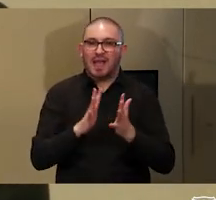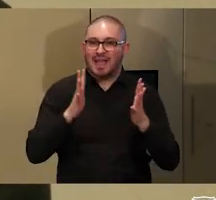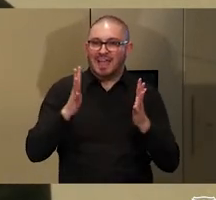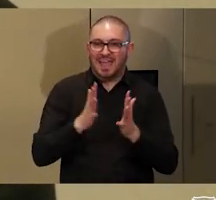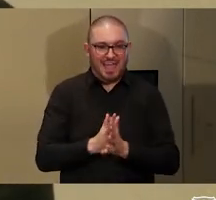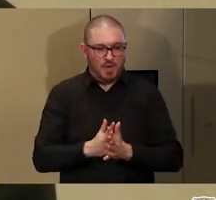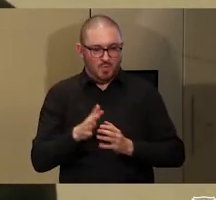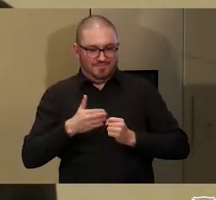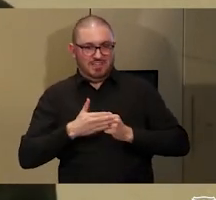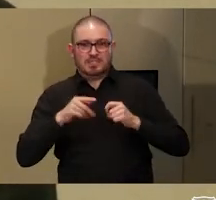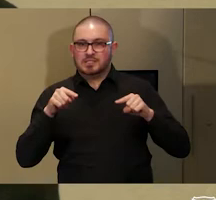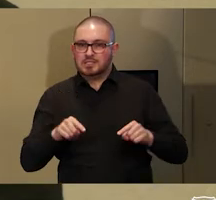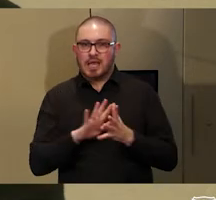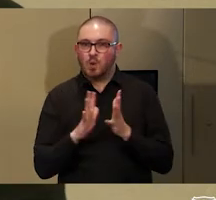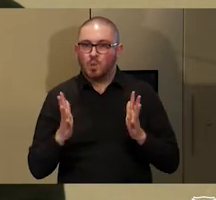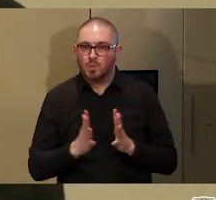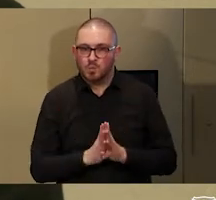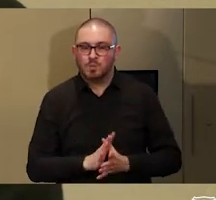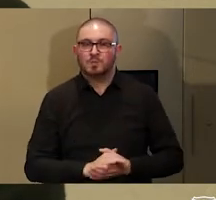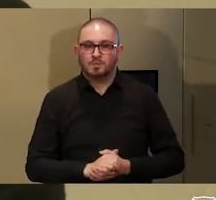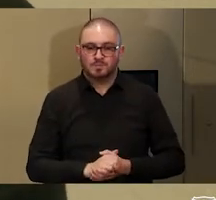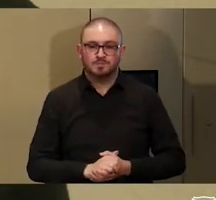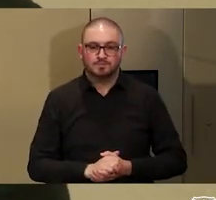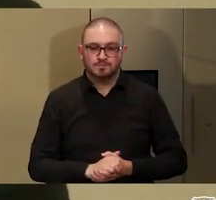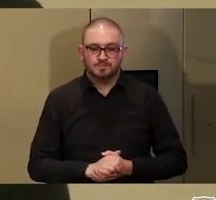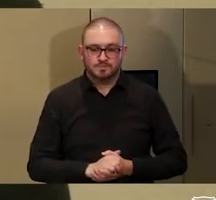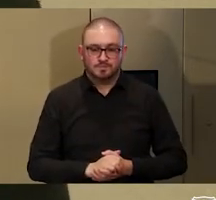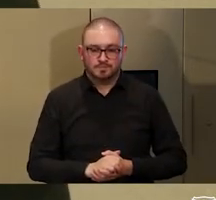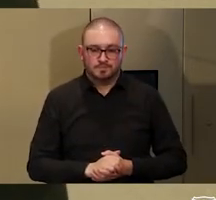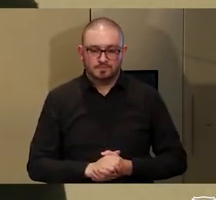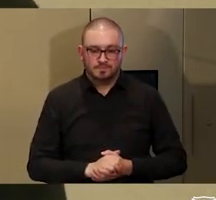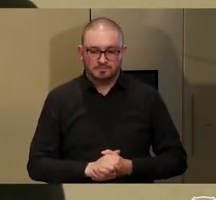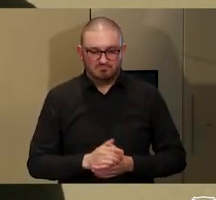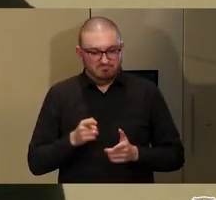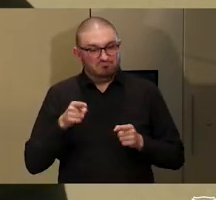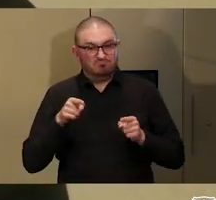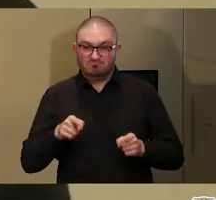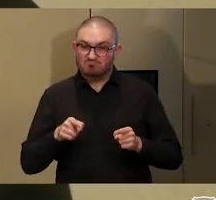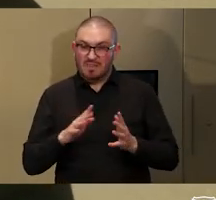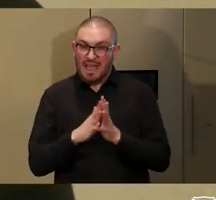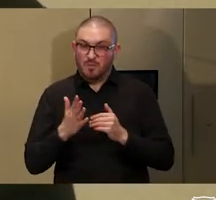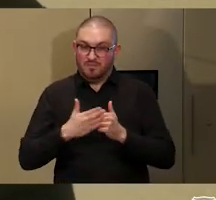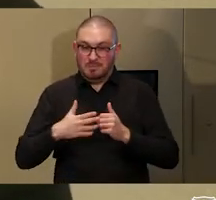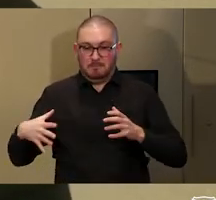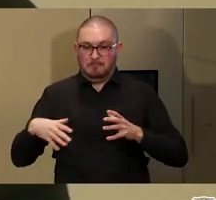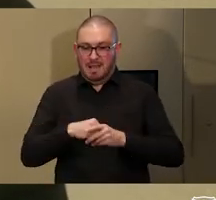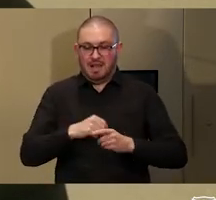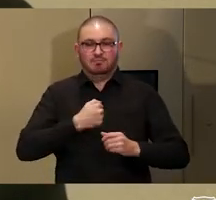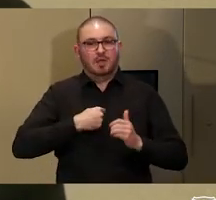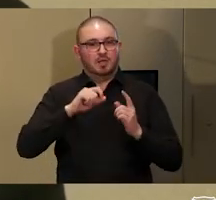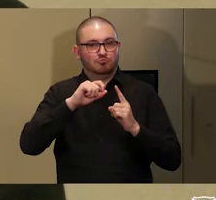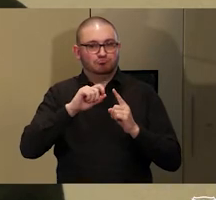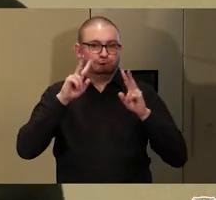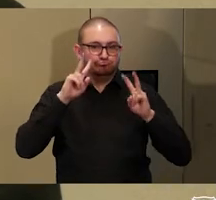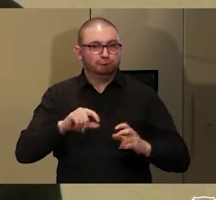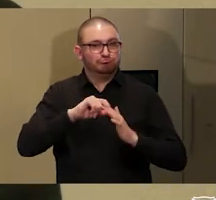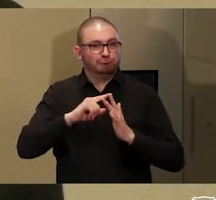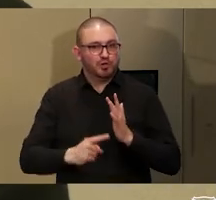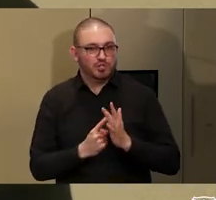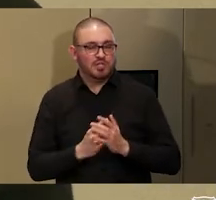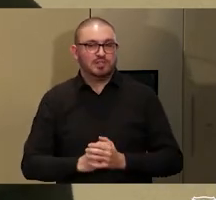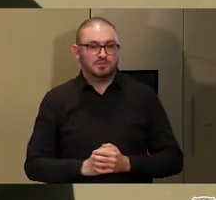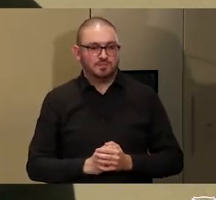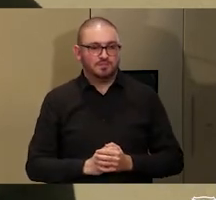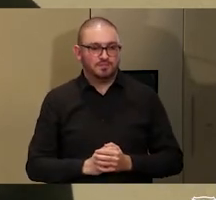is part of what my research project is trying to